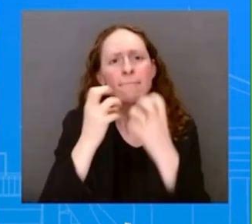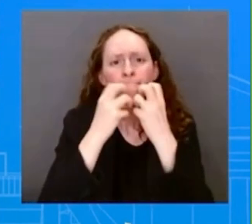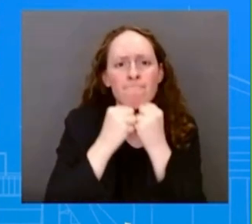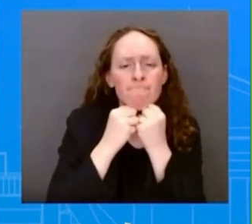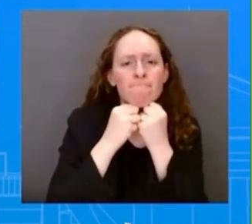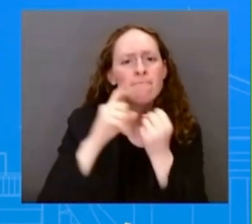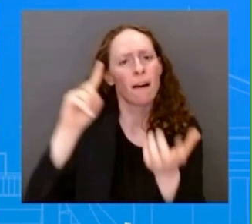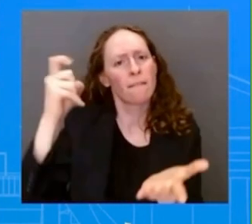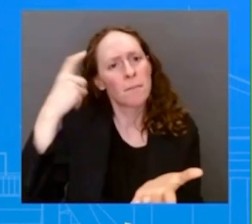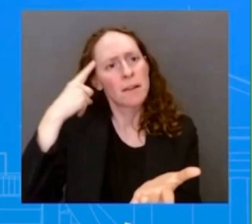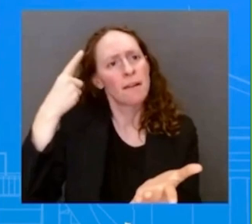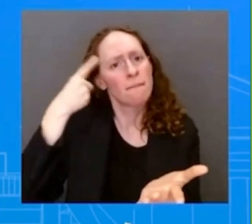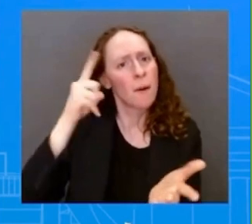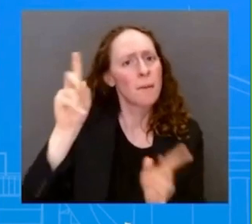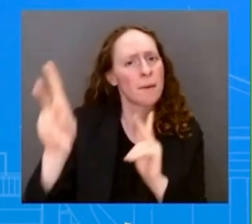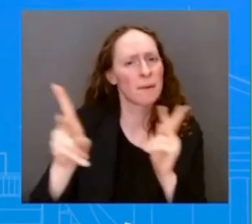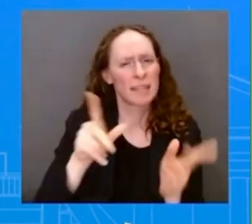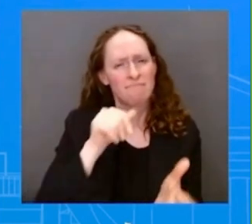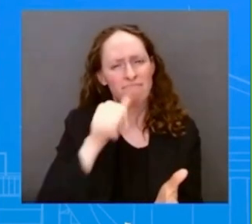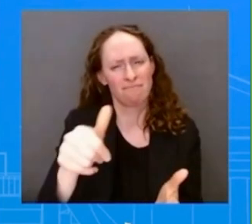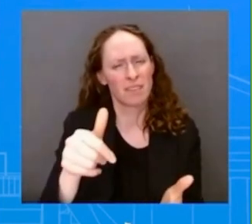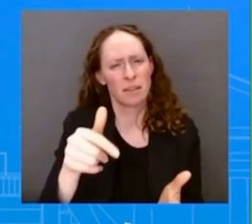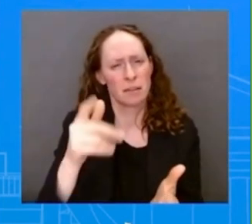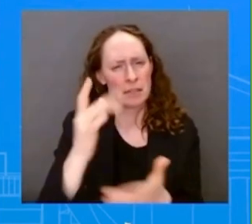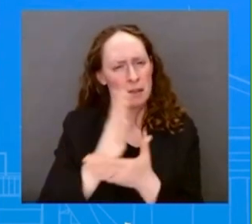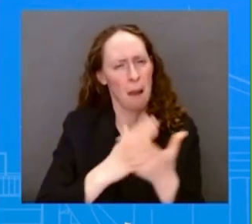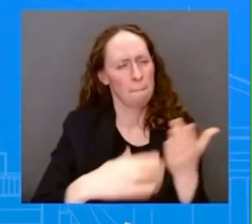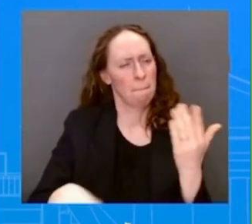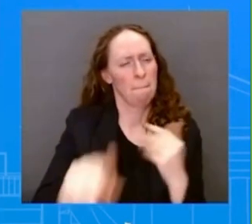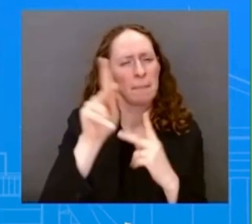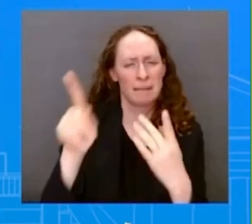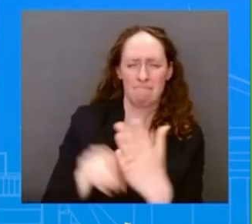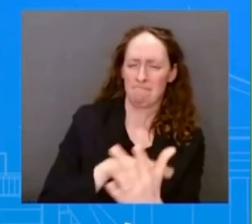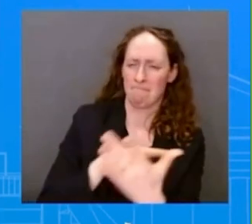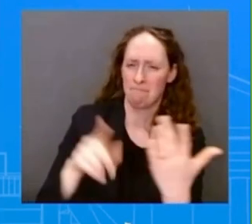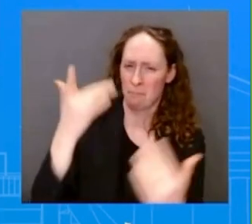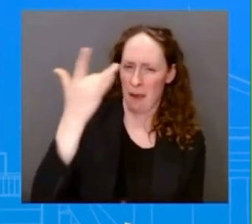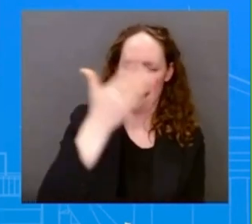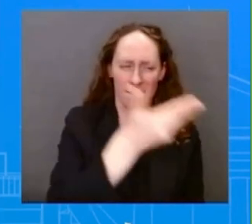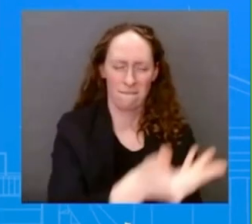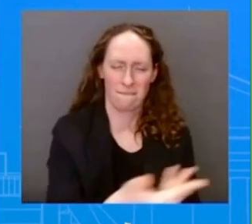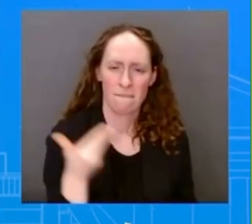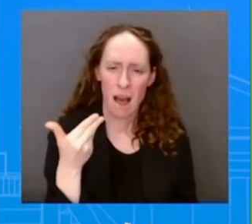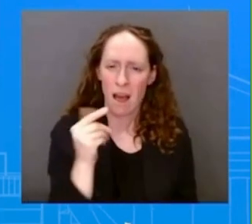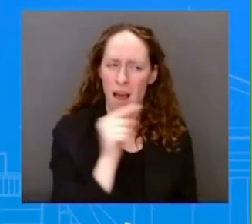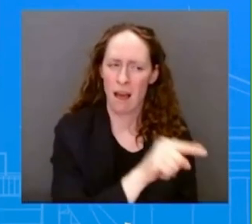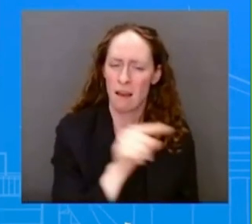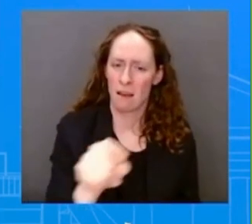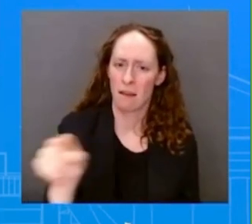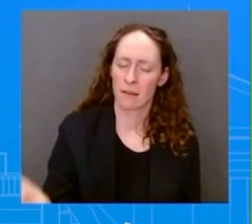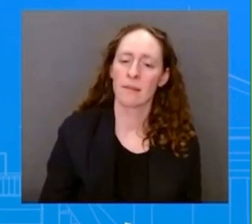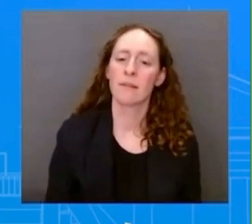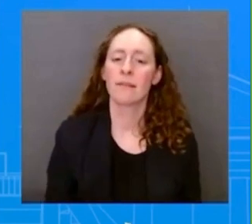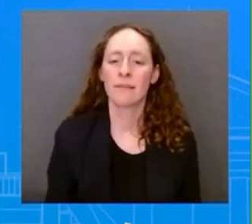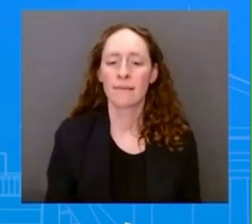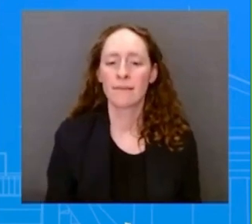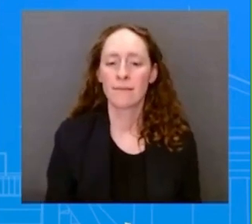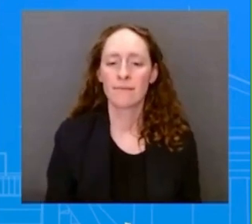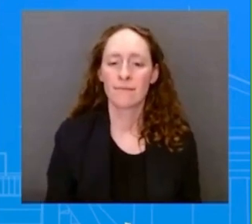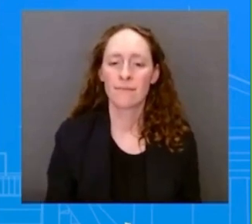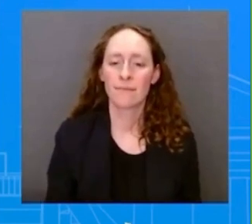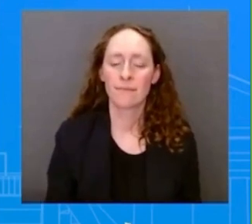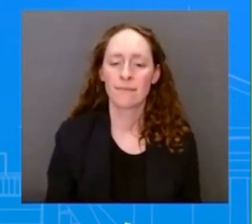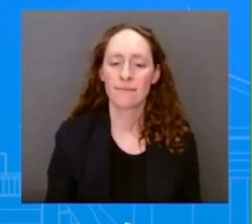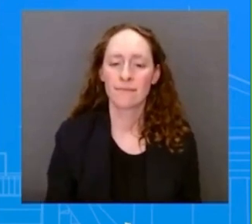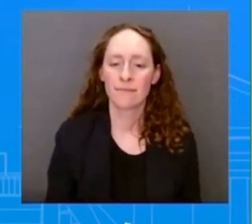some of those criticisms that have started to come It's not a popularity contest. That's not why we do this. It's not about building somebody's reputation or not. It's about having